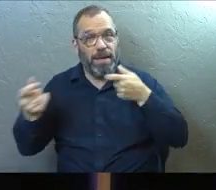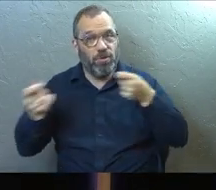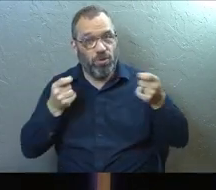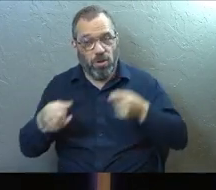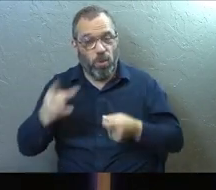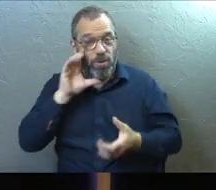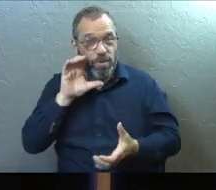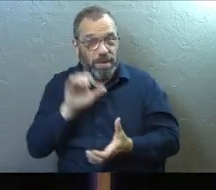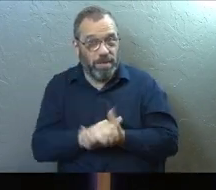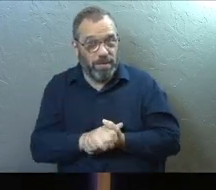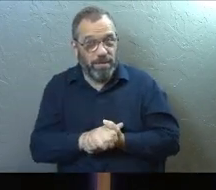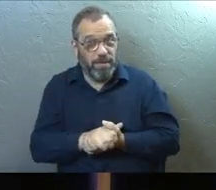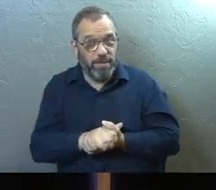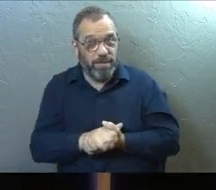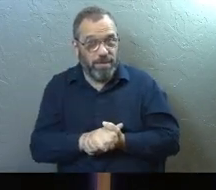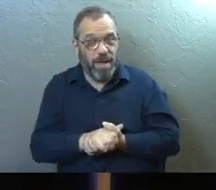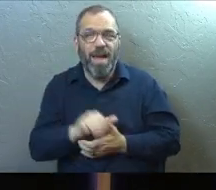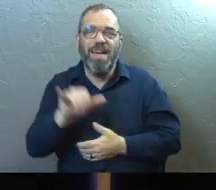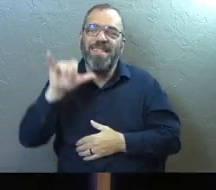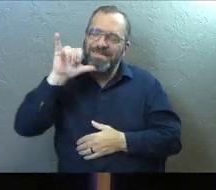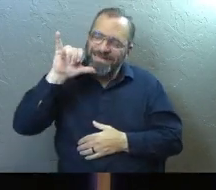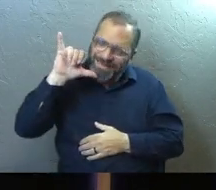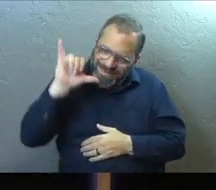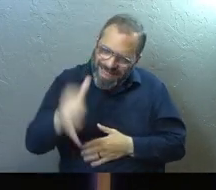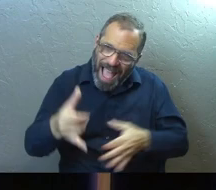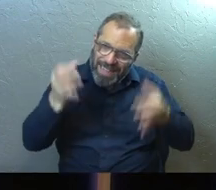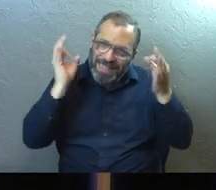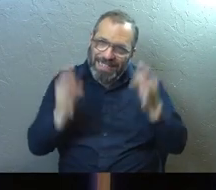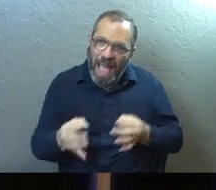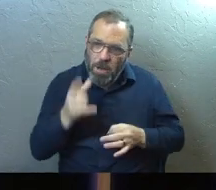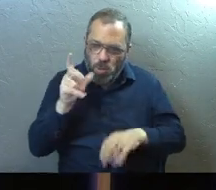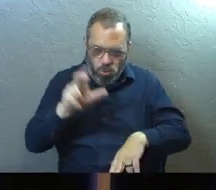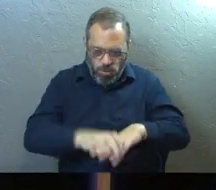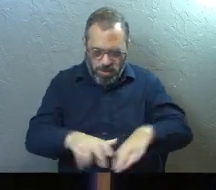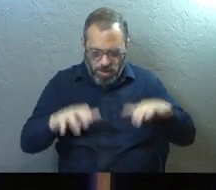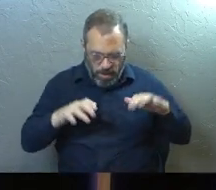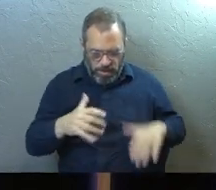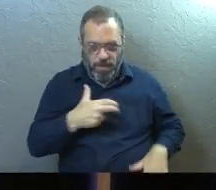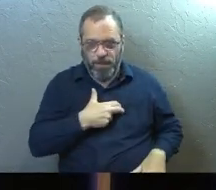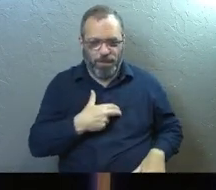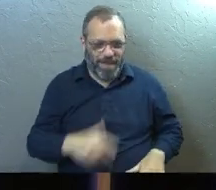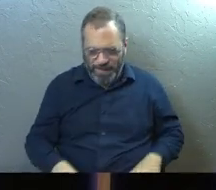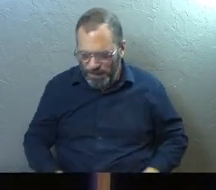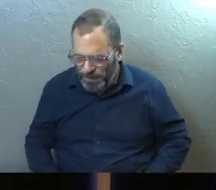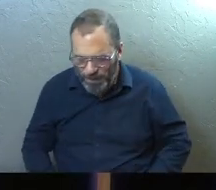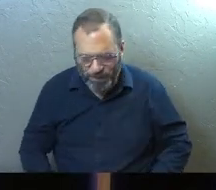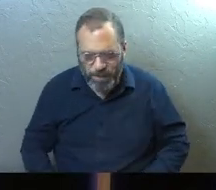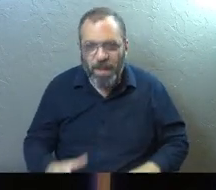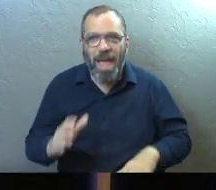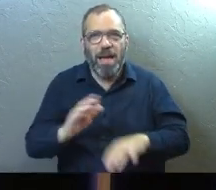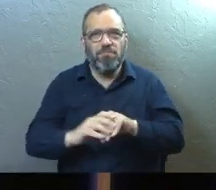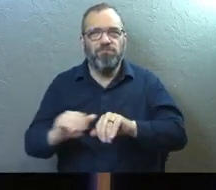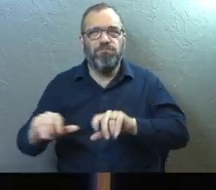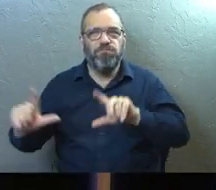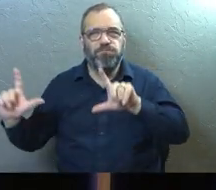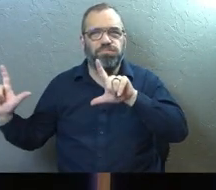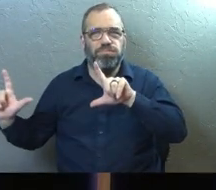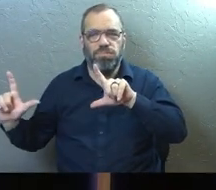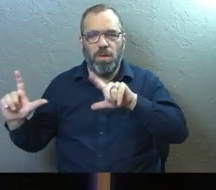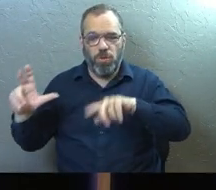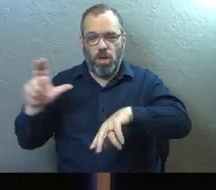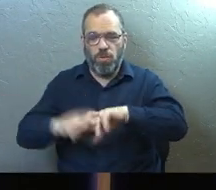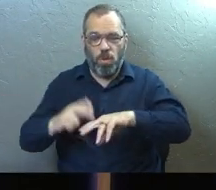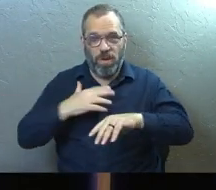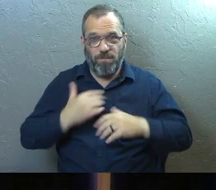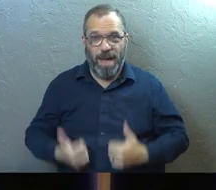believe. And that's what determines who's on the throne of your life. We've got a slide for this. The throne of